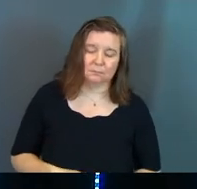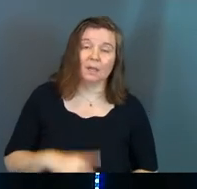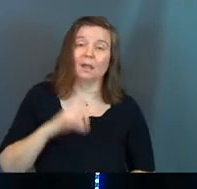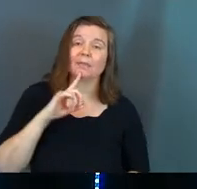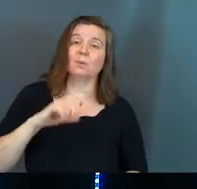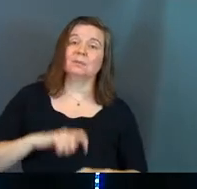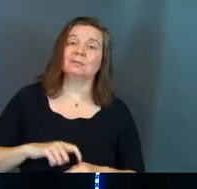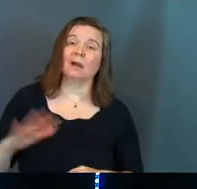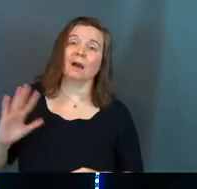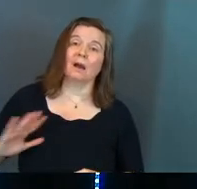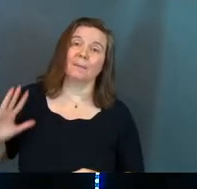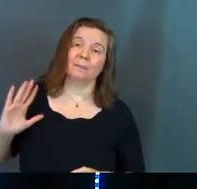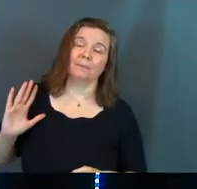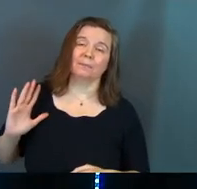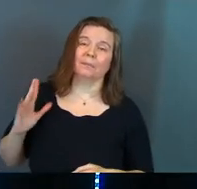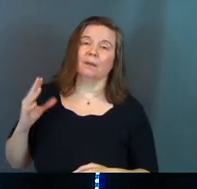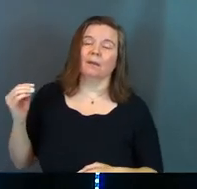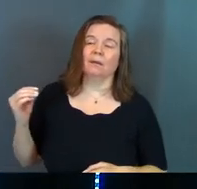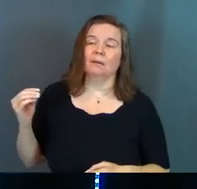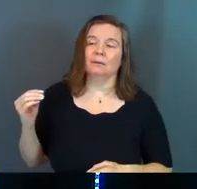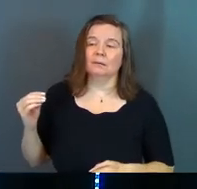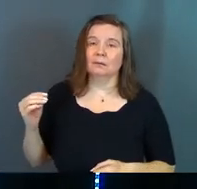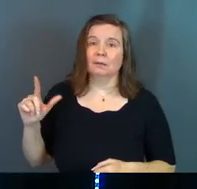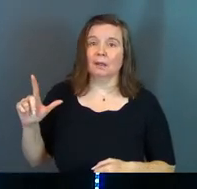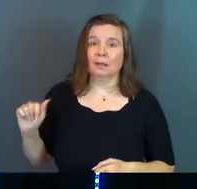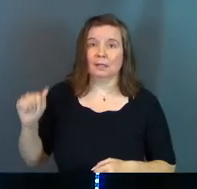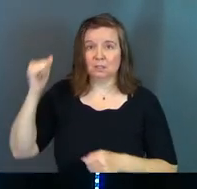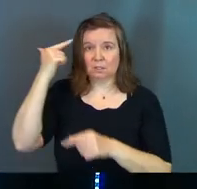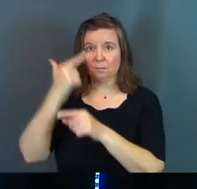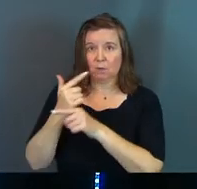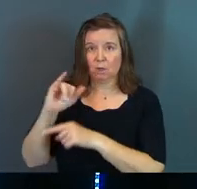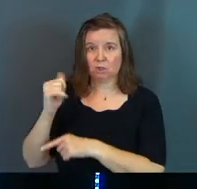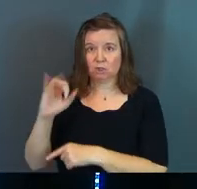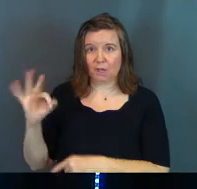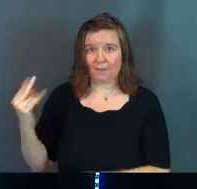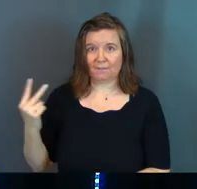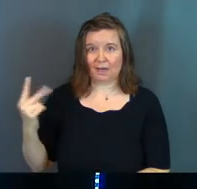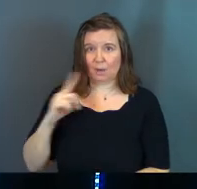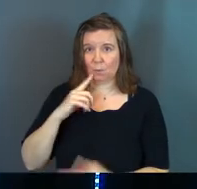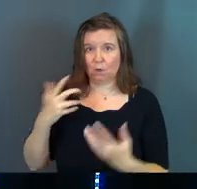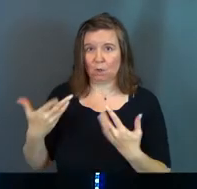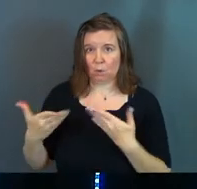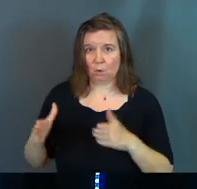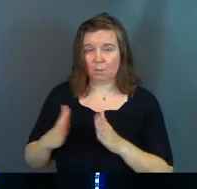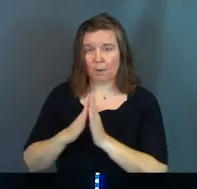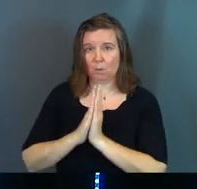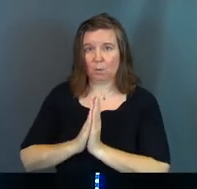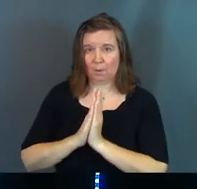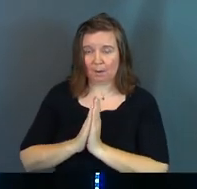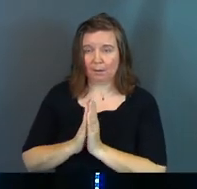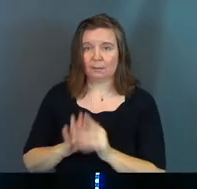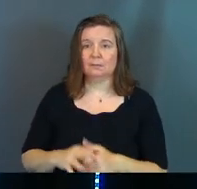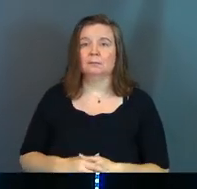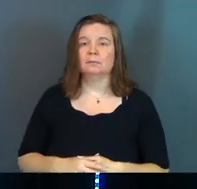There was a time and Linda's brother, Jeff, and I were in a room and we were praying.